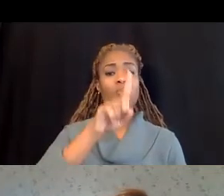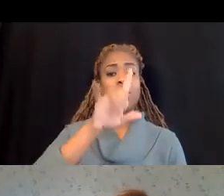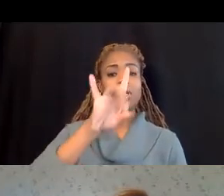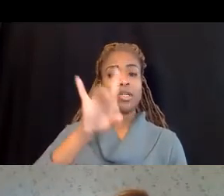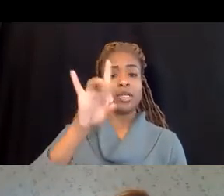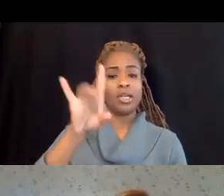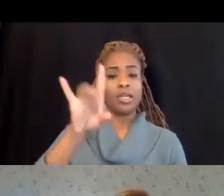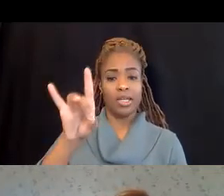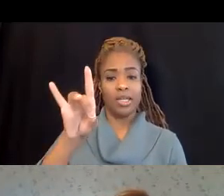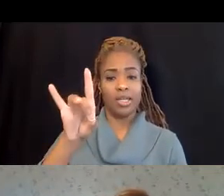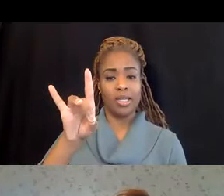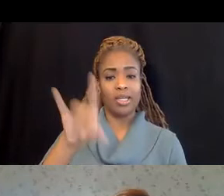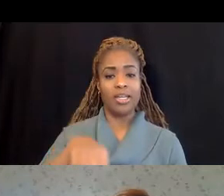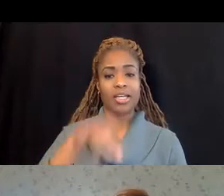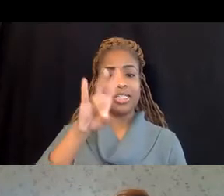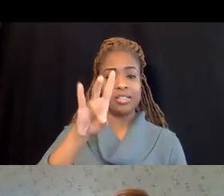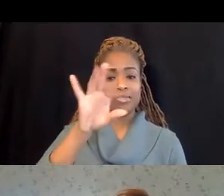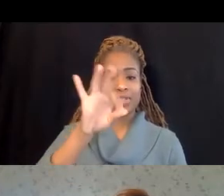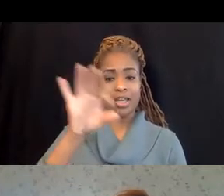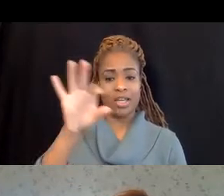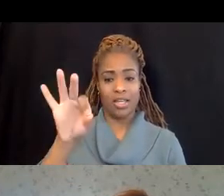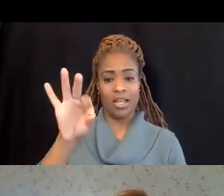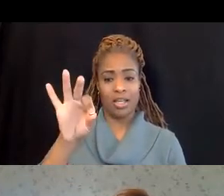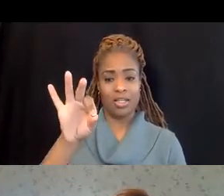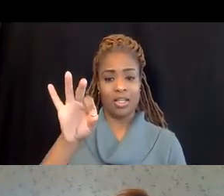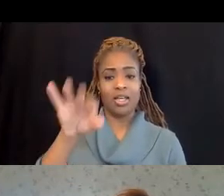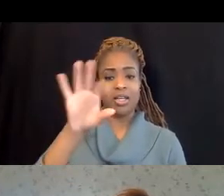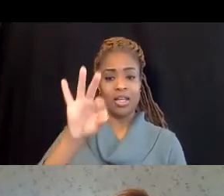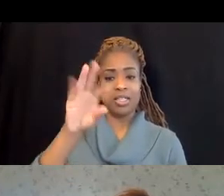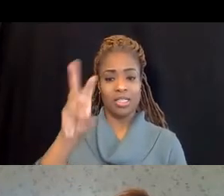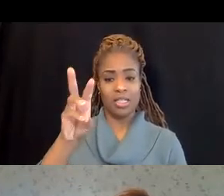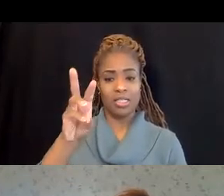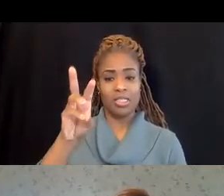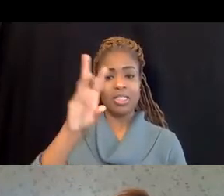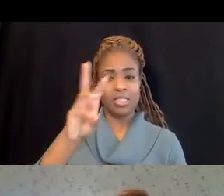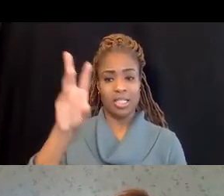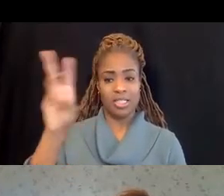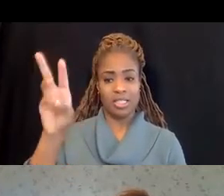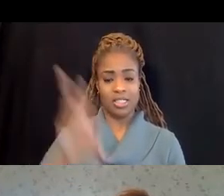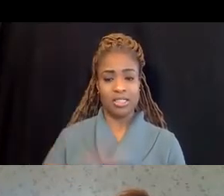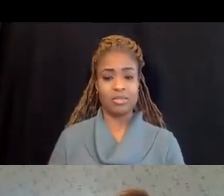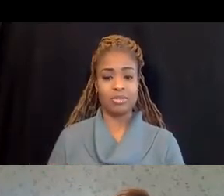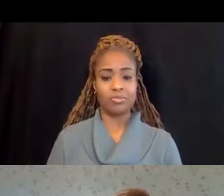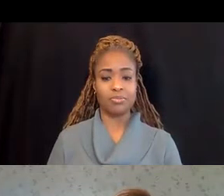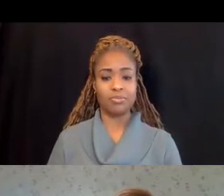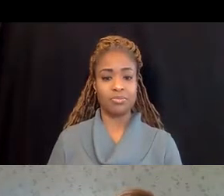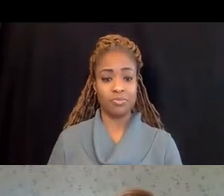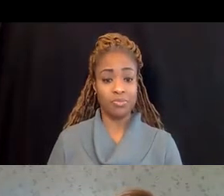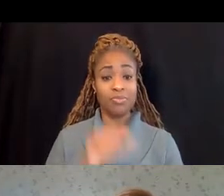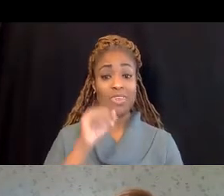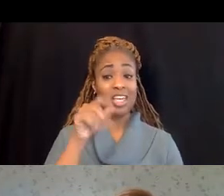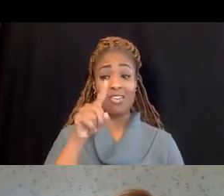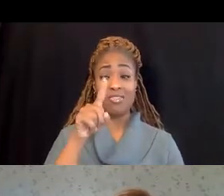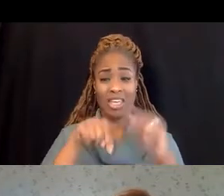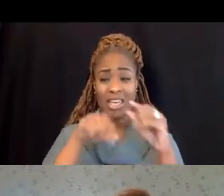-888-799-9666. If you are